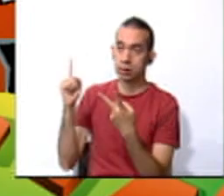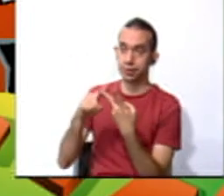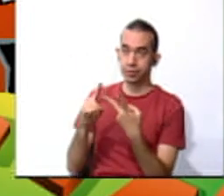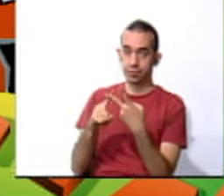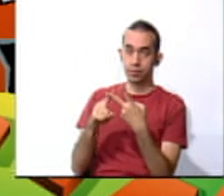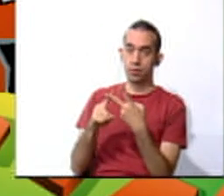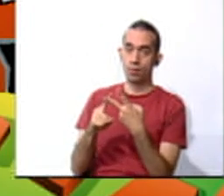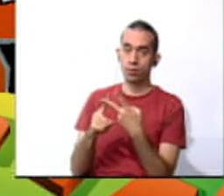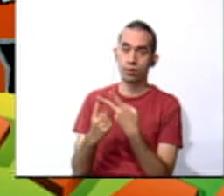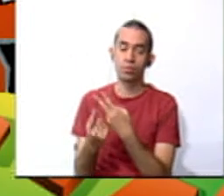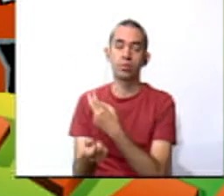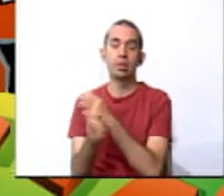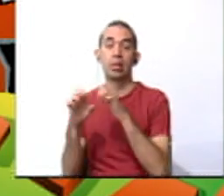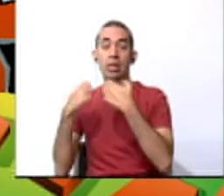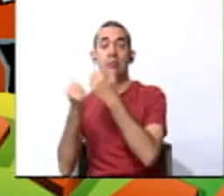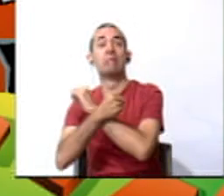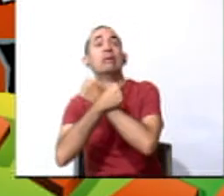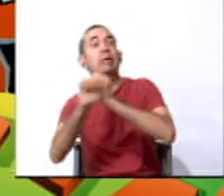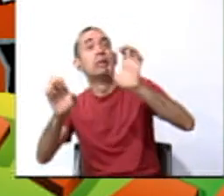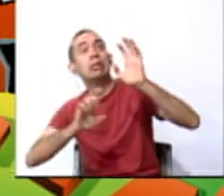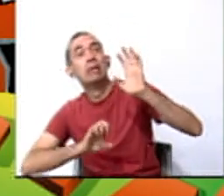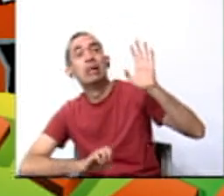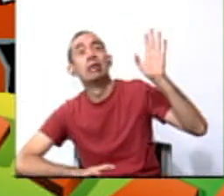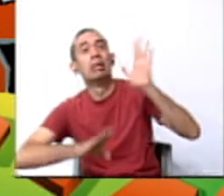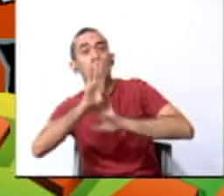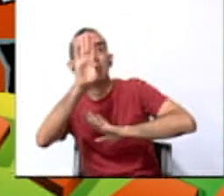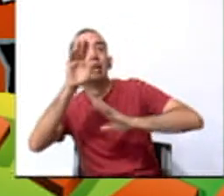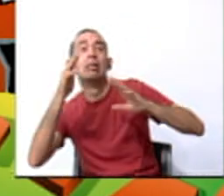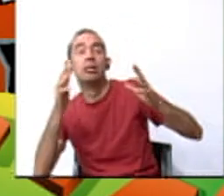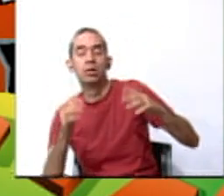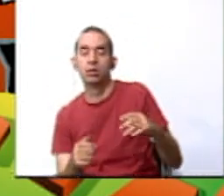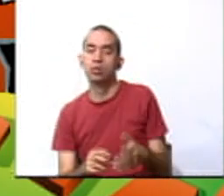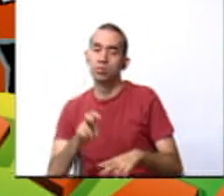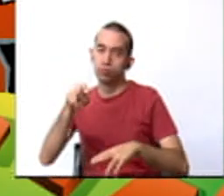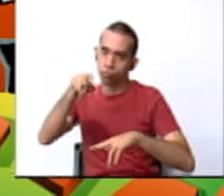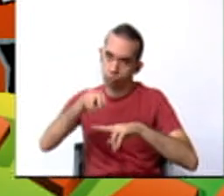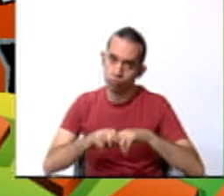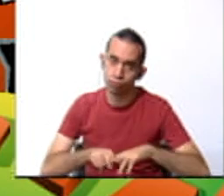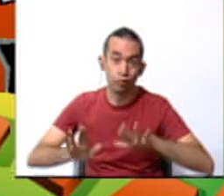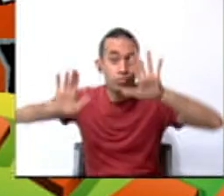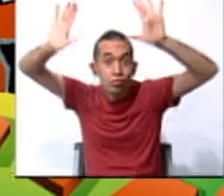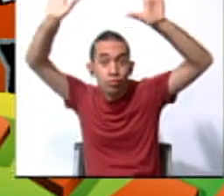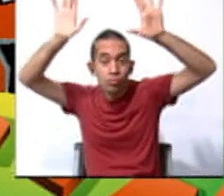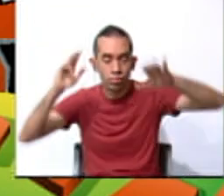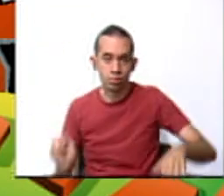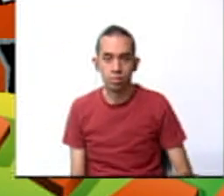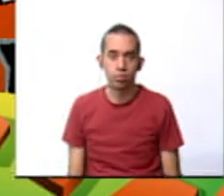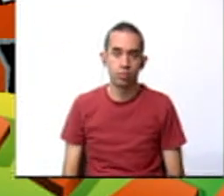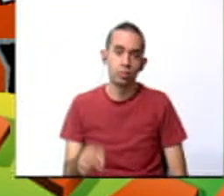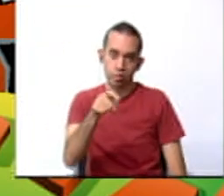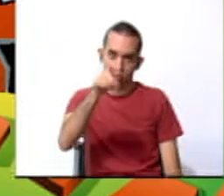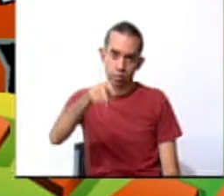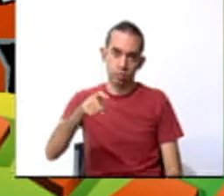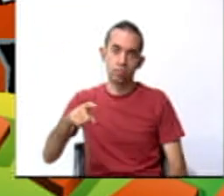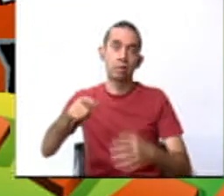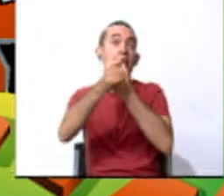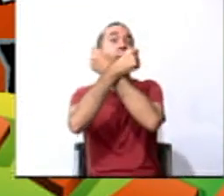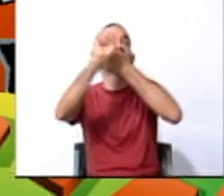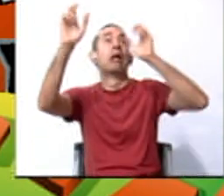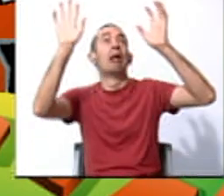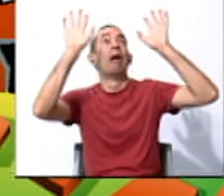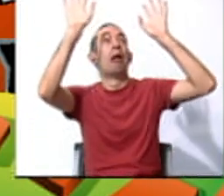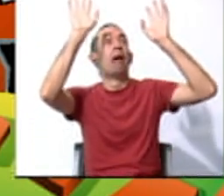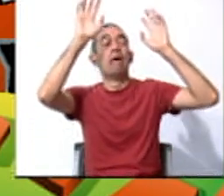say survivor team, we are going to sit down and put your hands up because you need to be rescued. Okay.